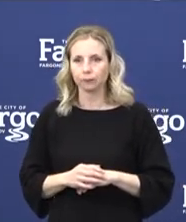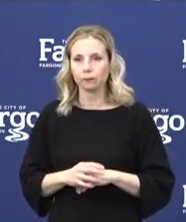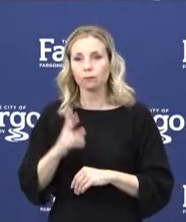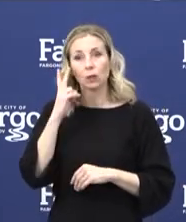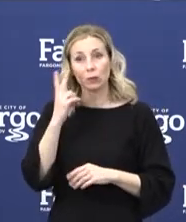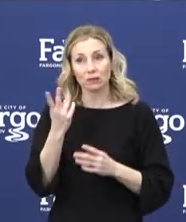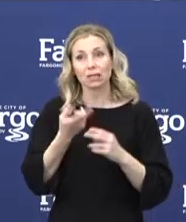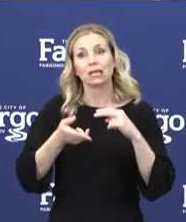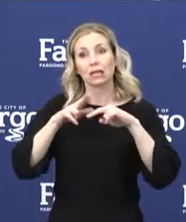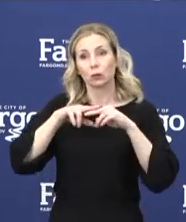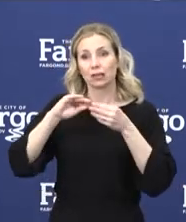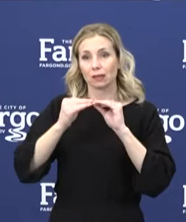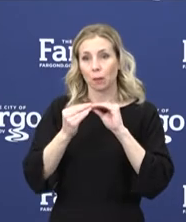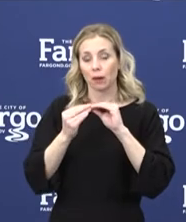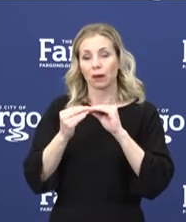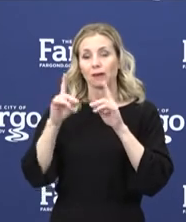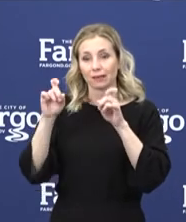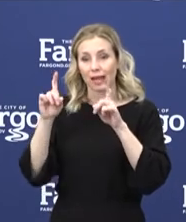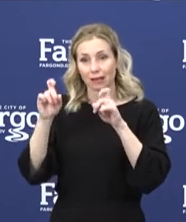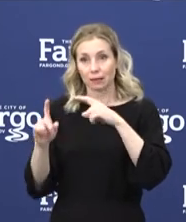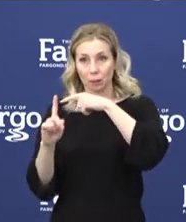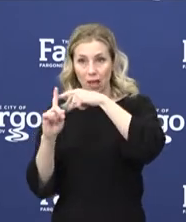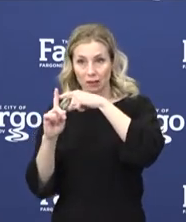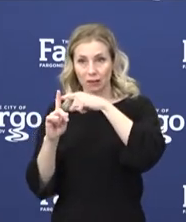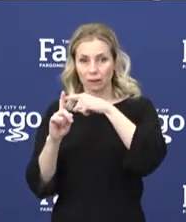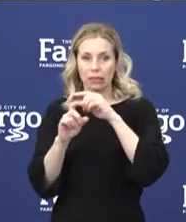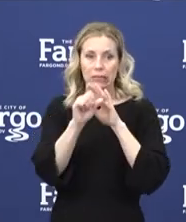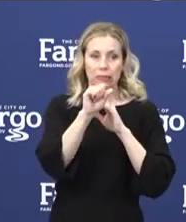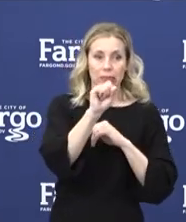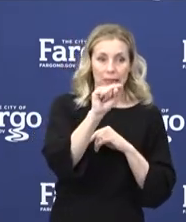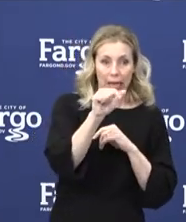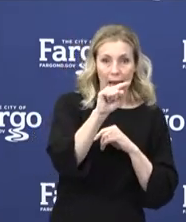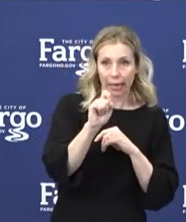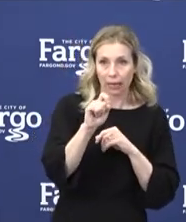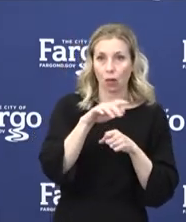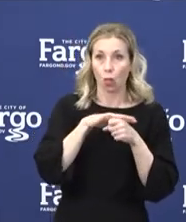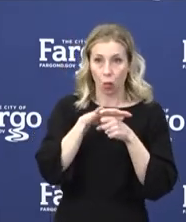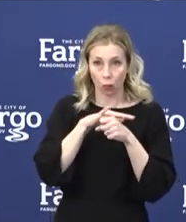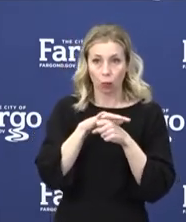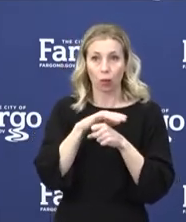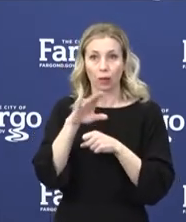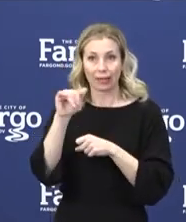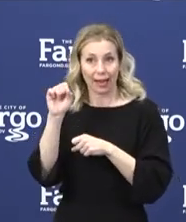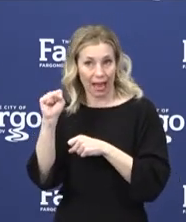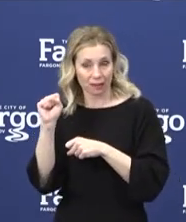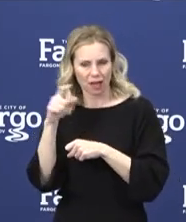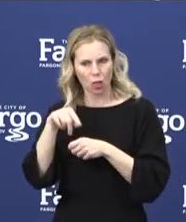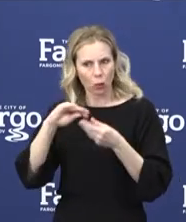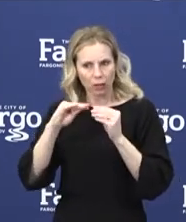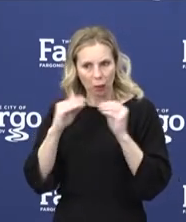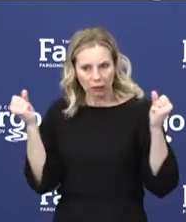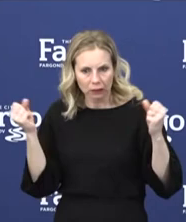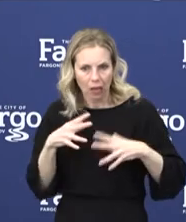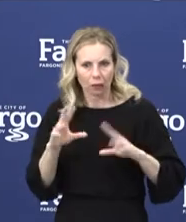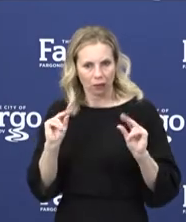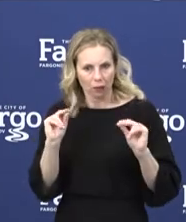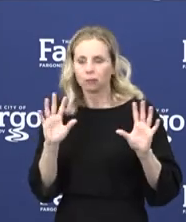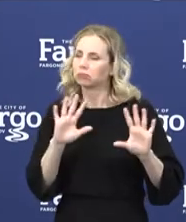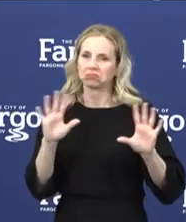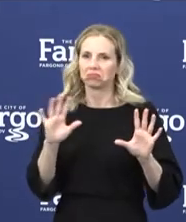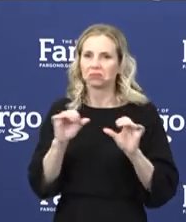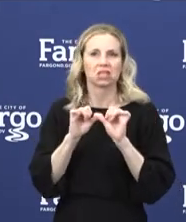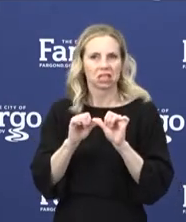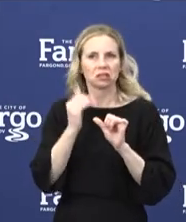of positive COVID tests both state level and locally in Cass County. These numbers are not alarming and are consistent with expectations.